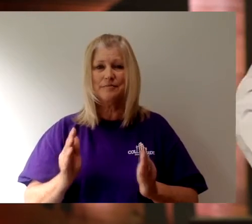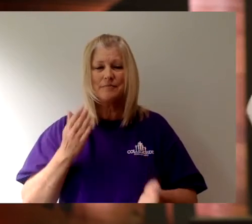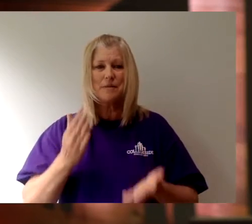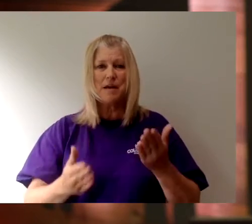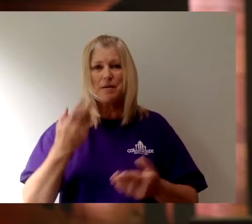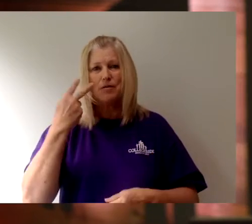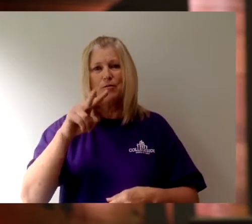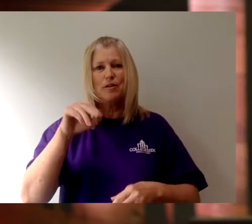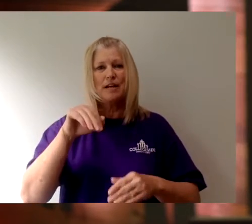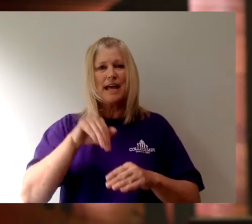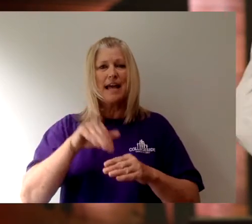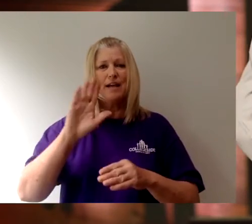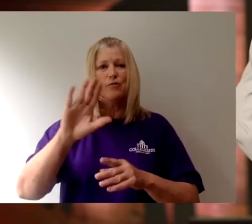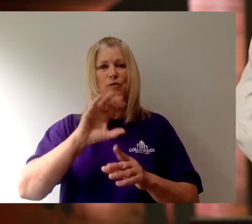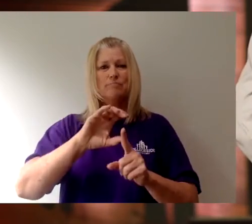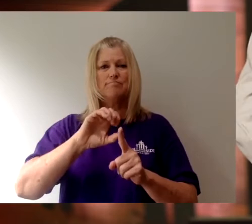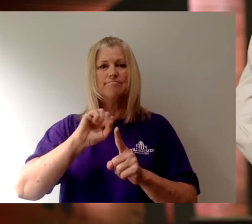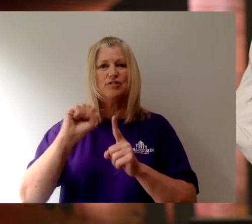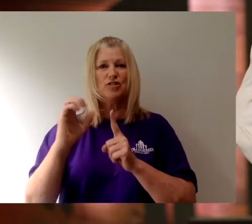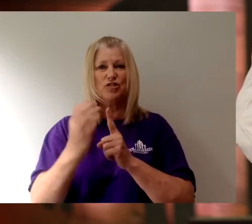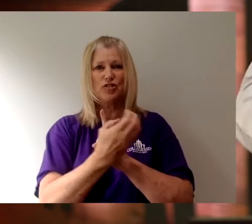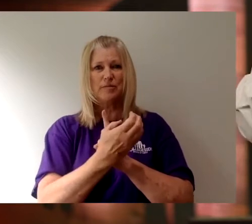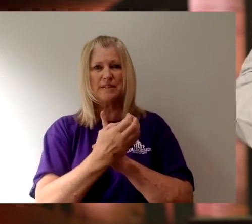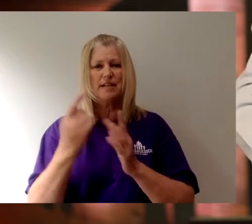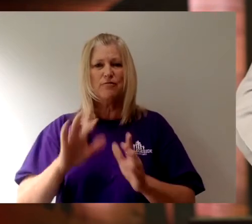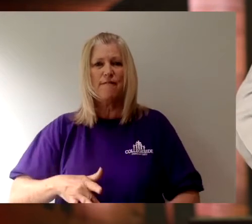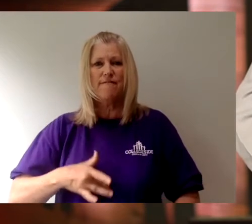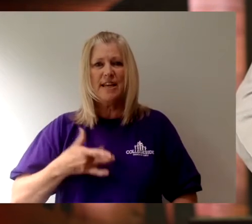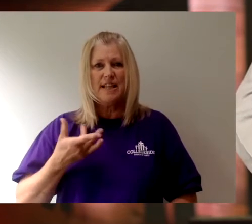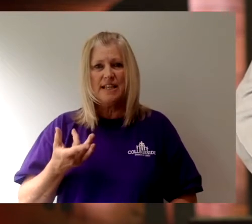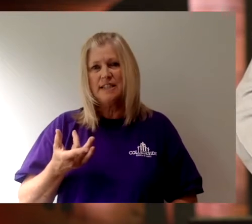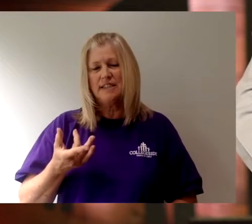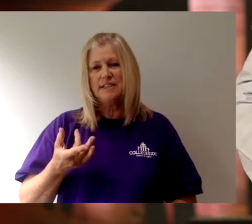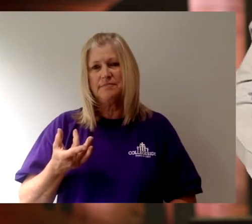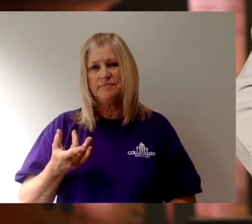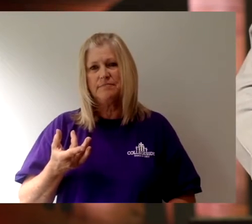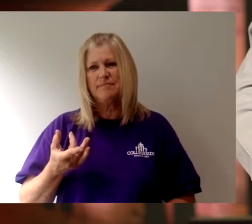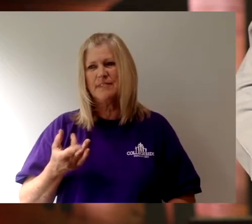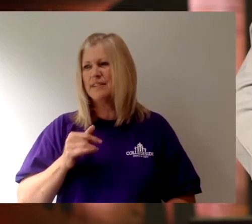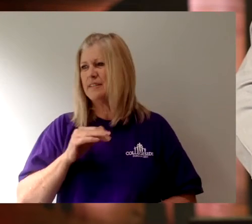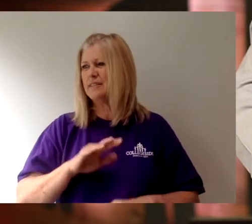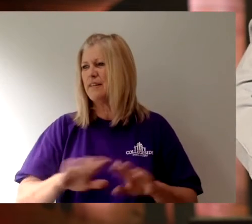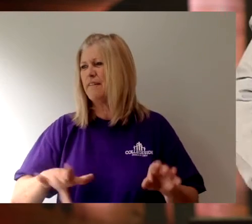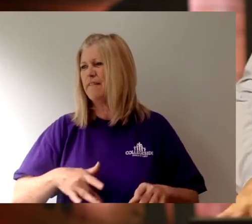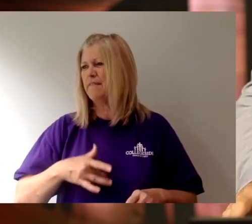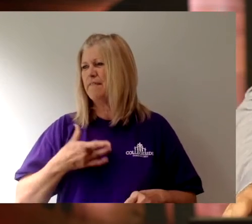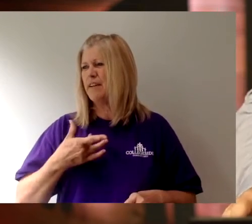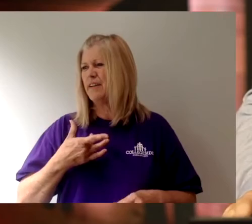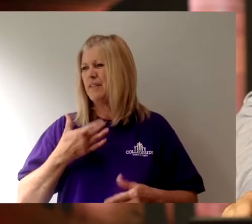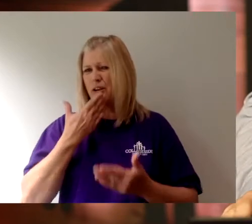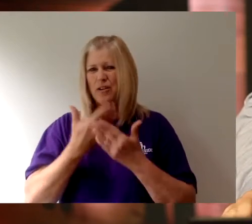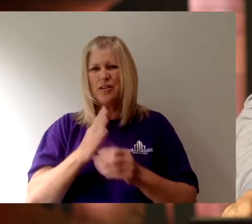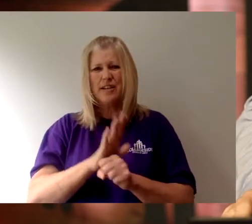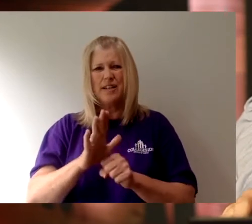Maybe you look at your circumstances, your feelings, and you just don't feel qualified to be